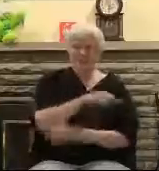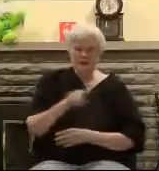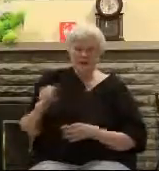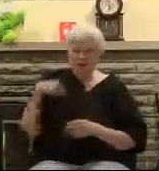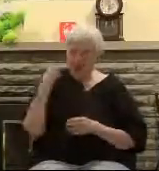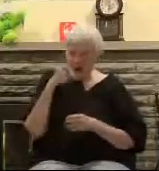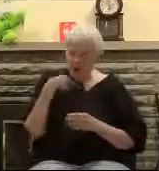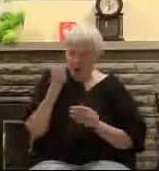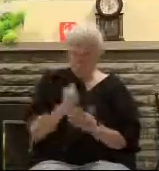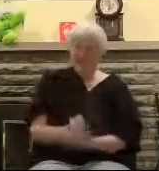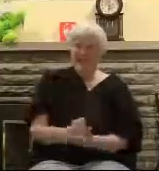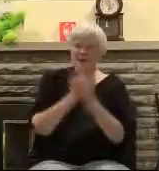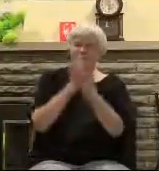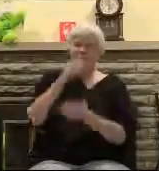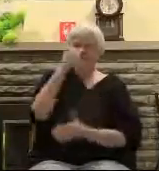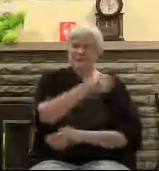That's not in the Bible